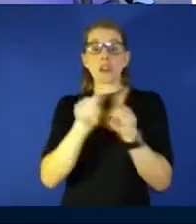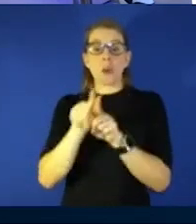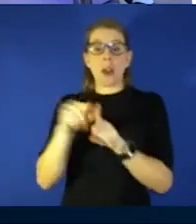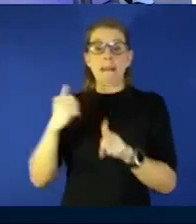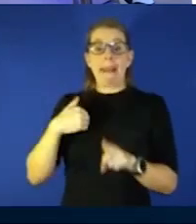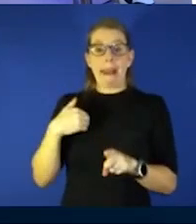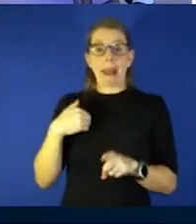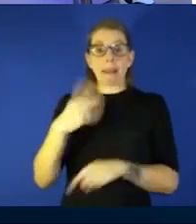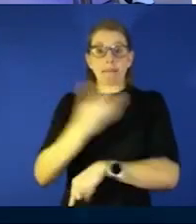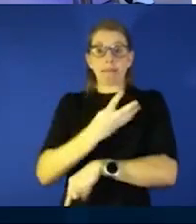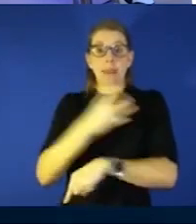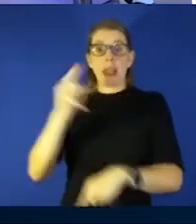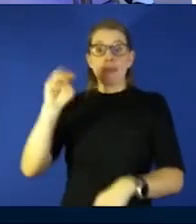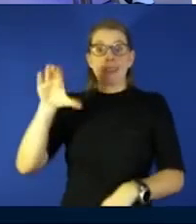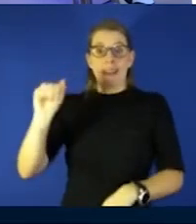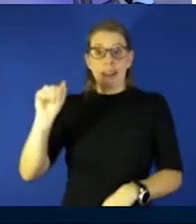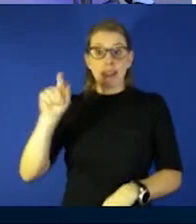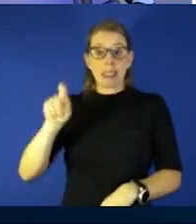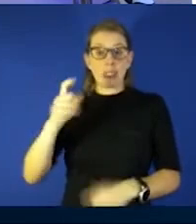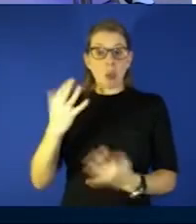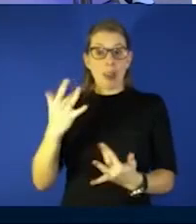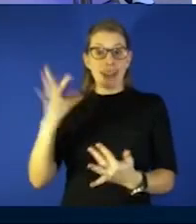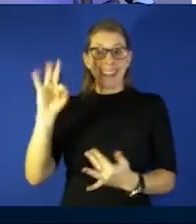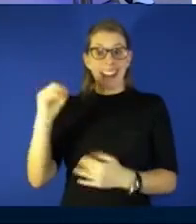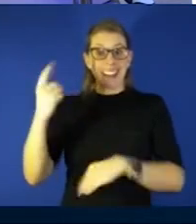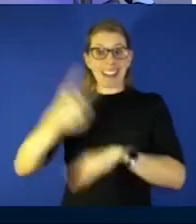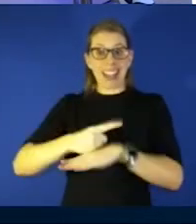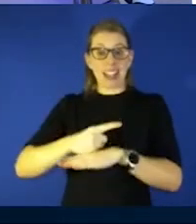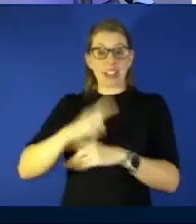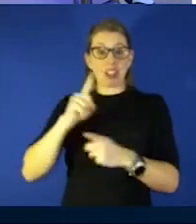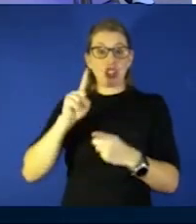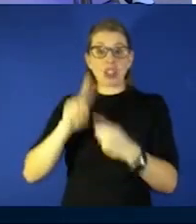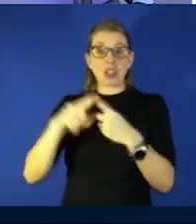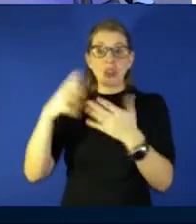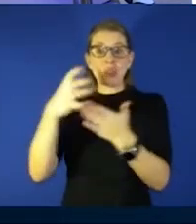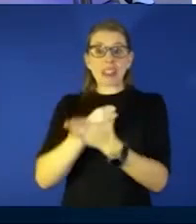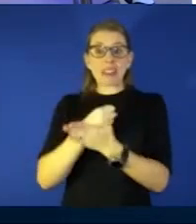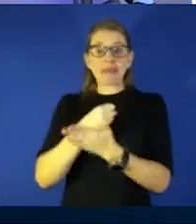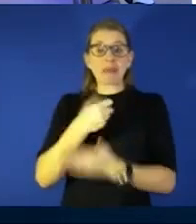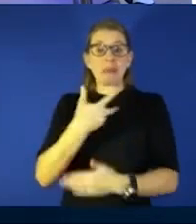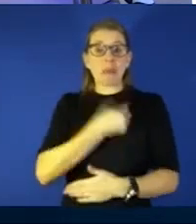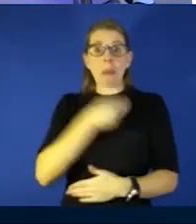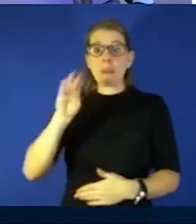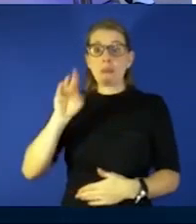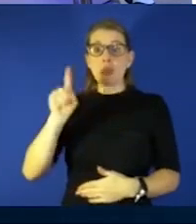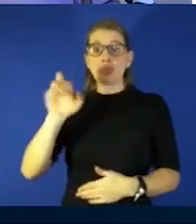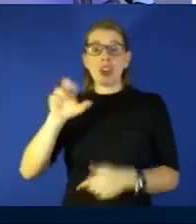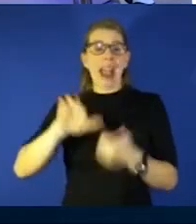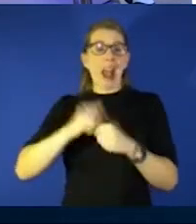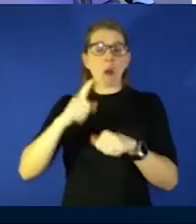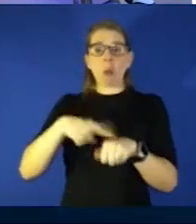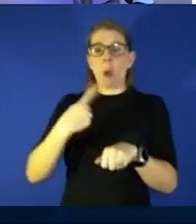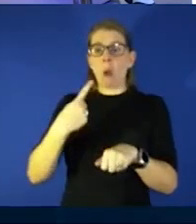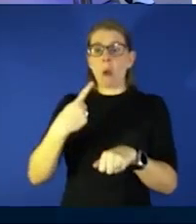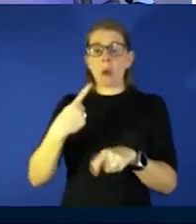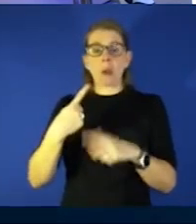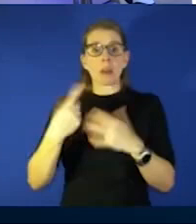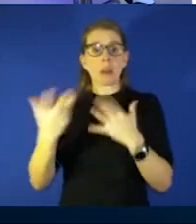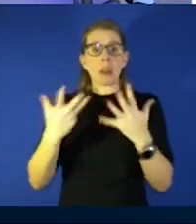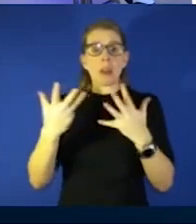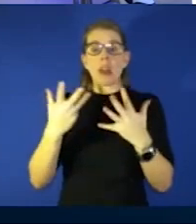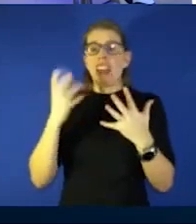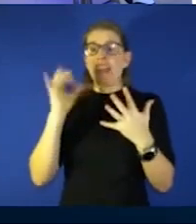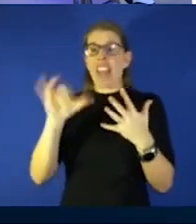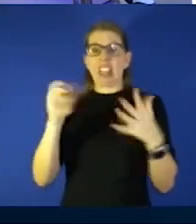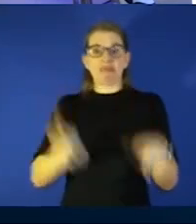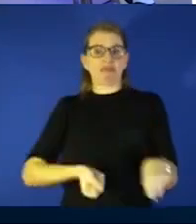infusion do does she need to wait 90 days to get the booster i think people want to know how long how long you know hawkeye we've basically taken all that away let's say just